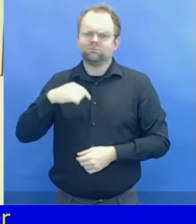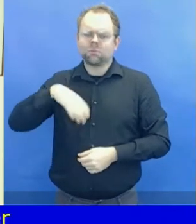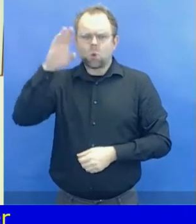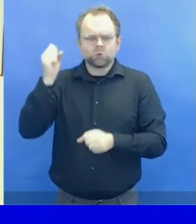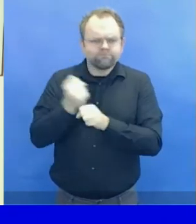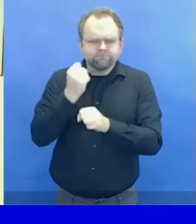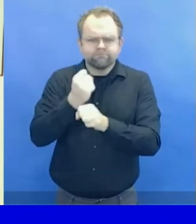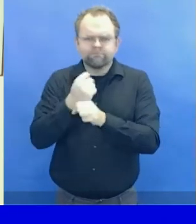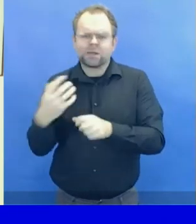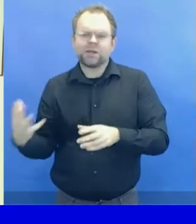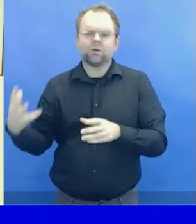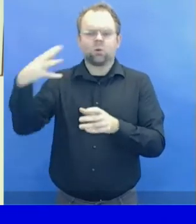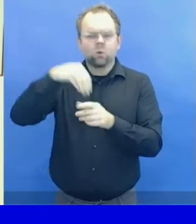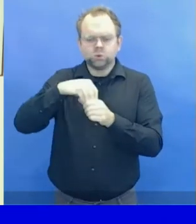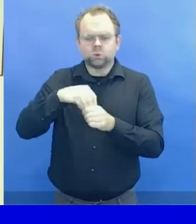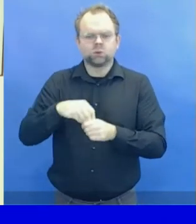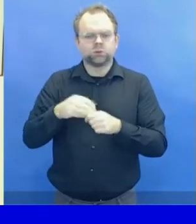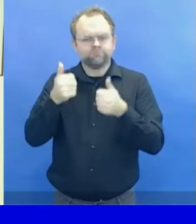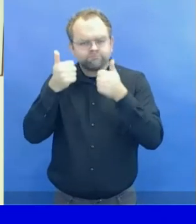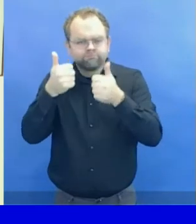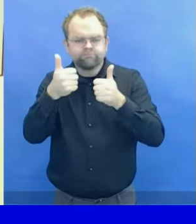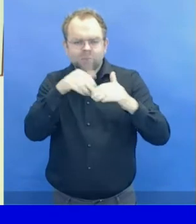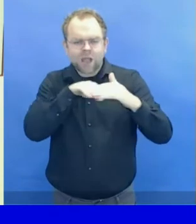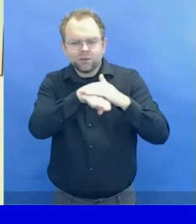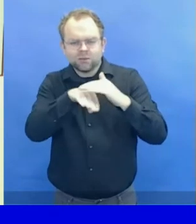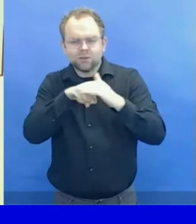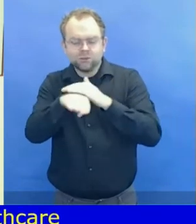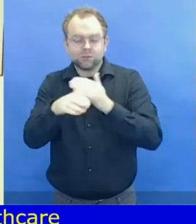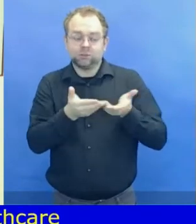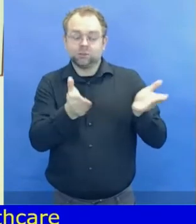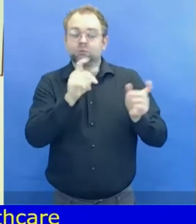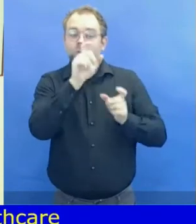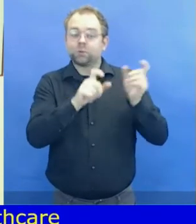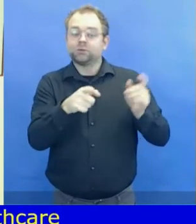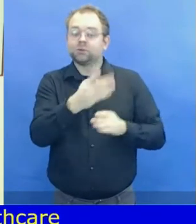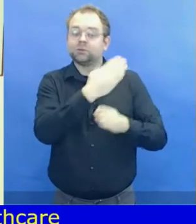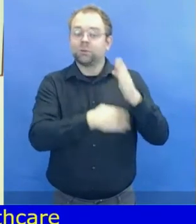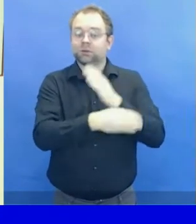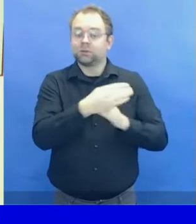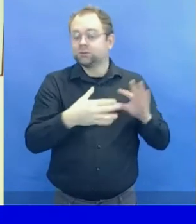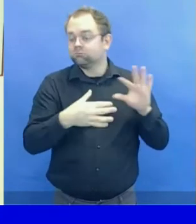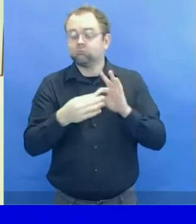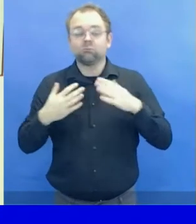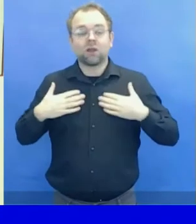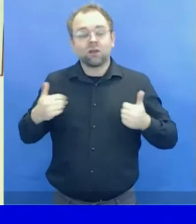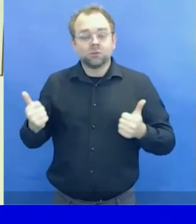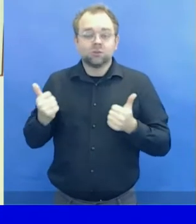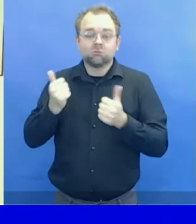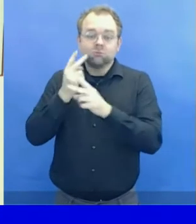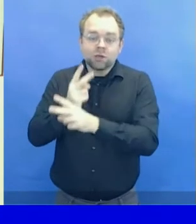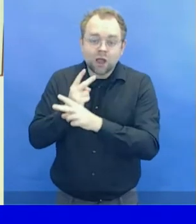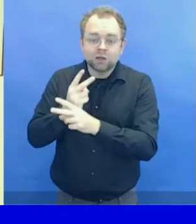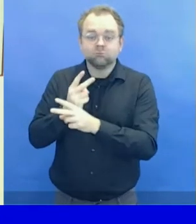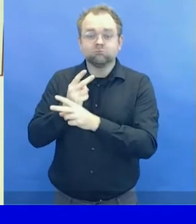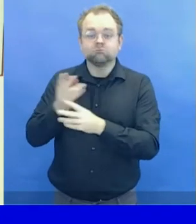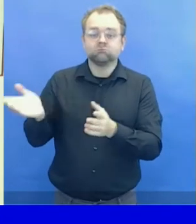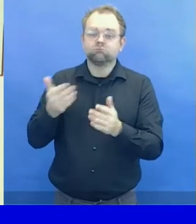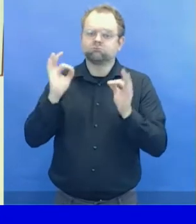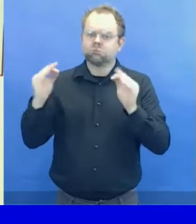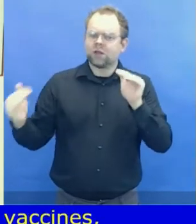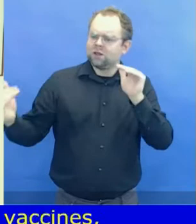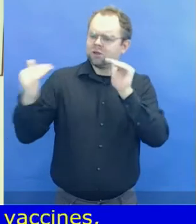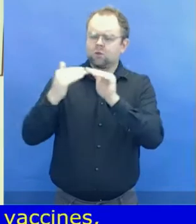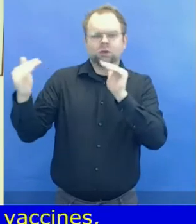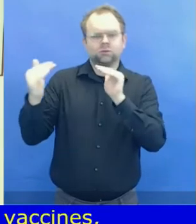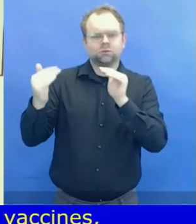vaccines, and medical equipment, as well as to ensure that critical information on the crisis and its impact is available